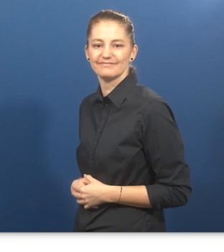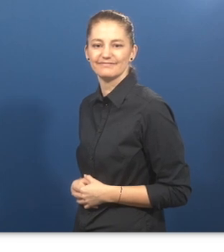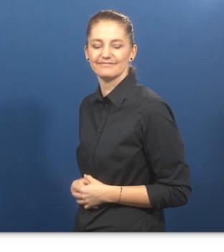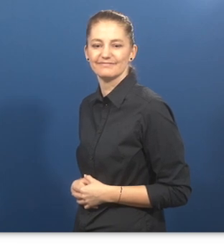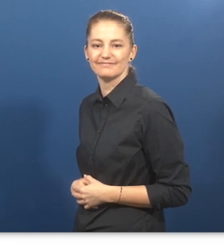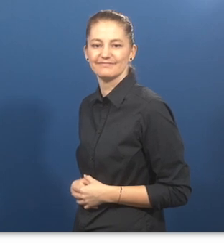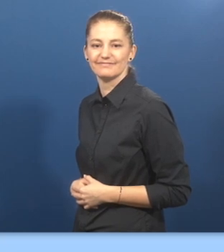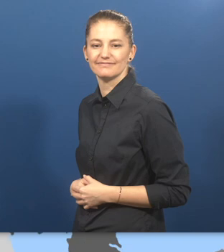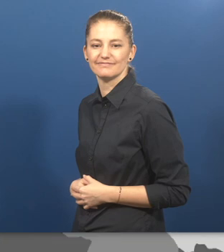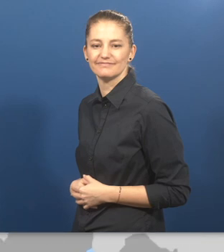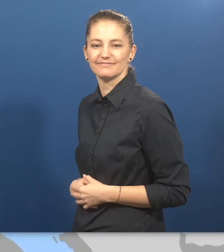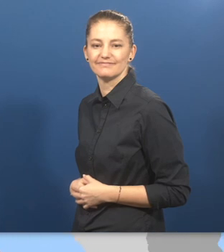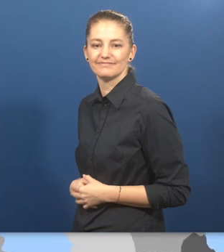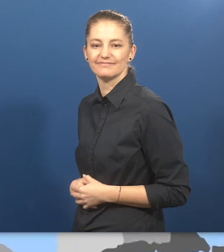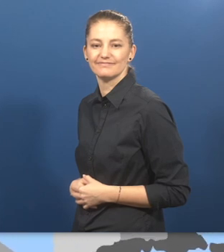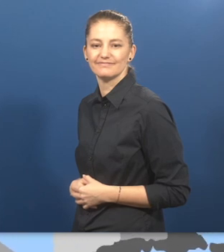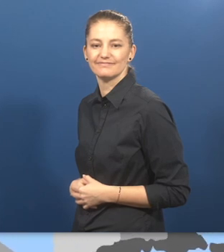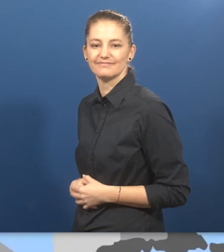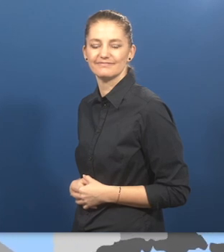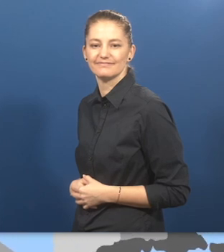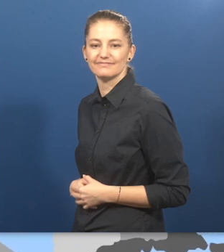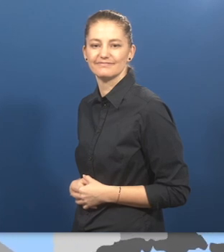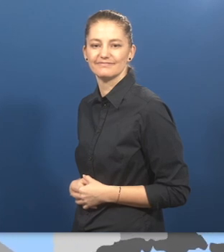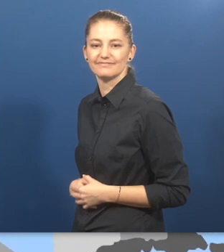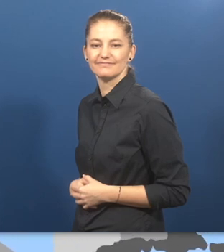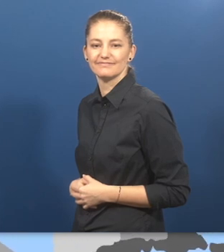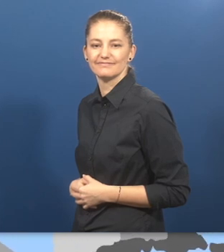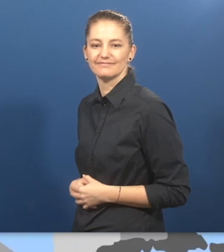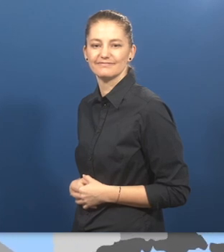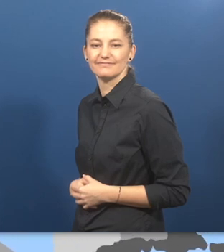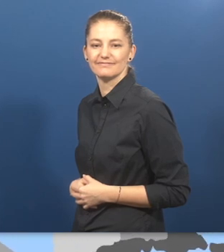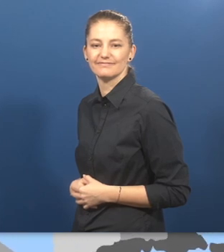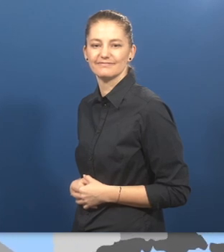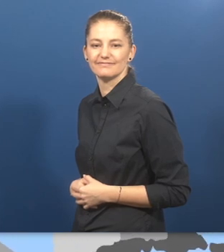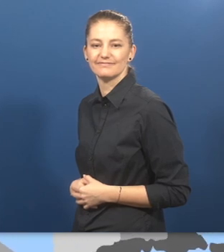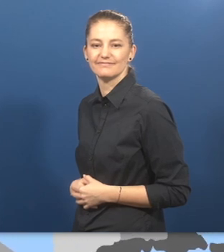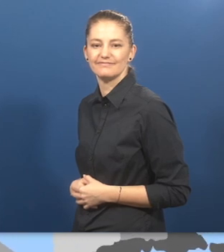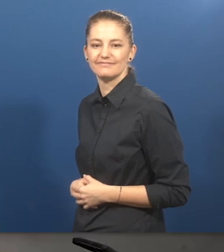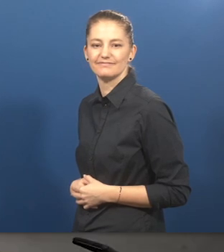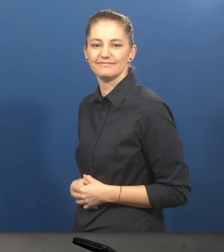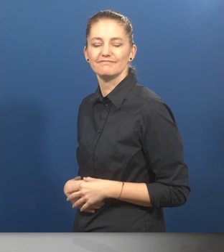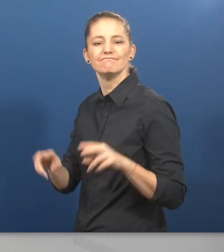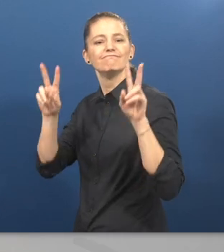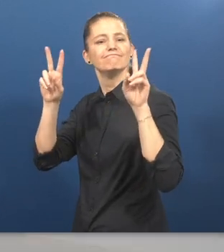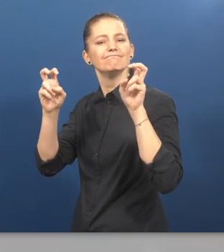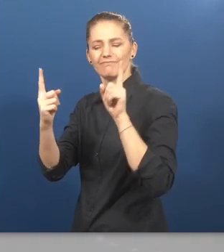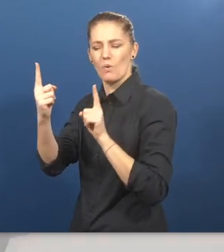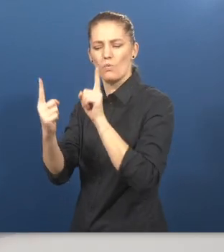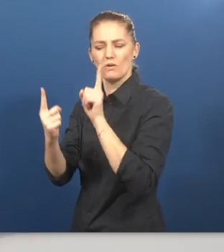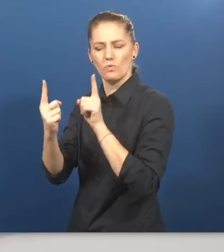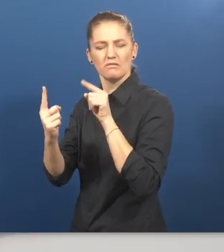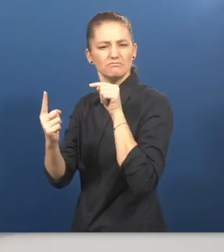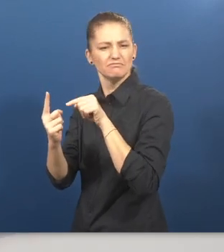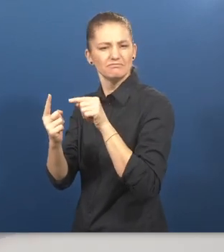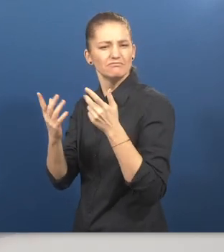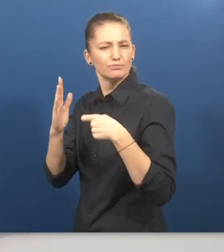One. Moving inactive people with disabilities from social service to employment. What is One on